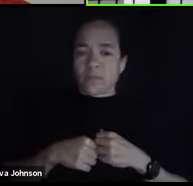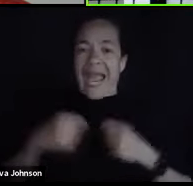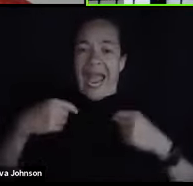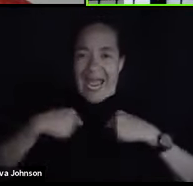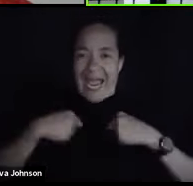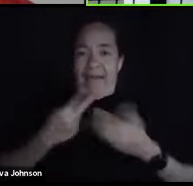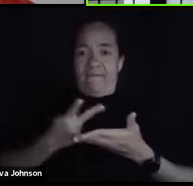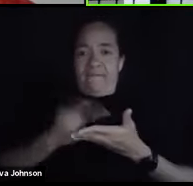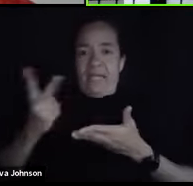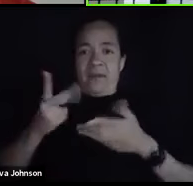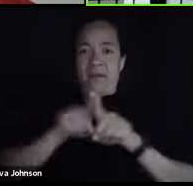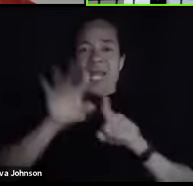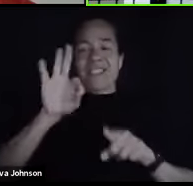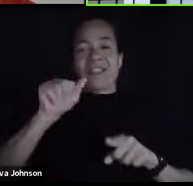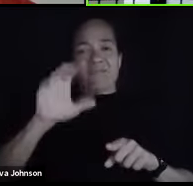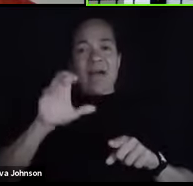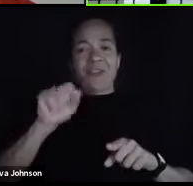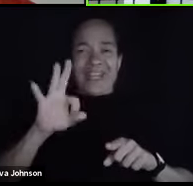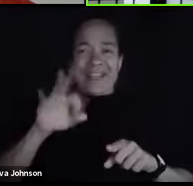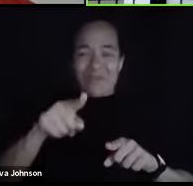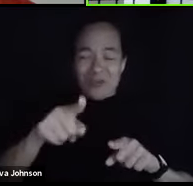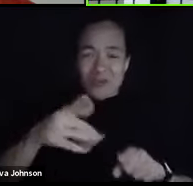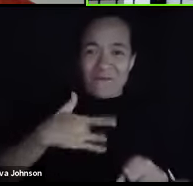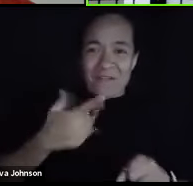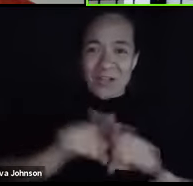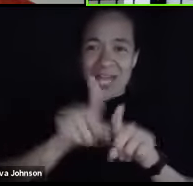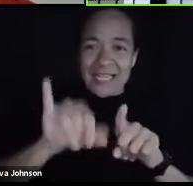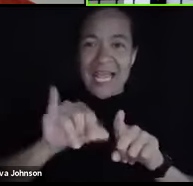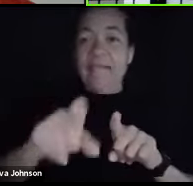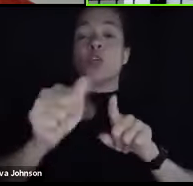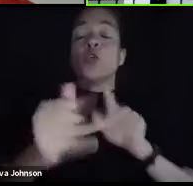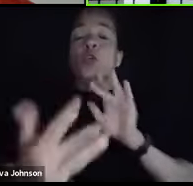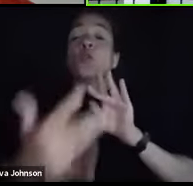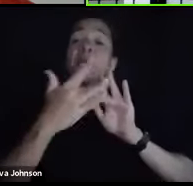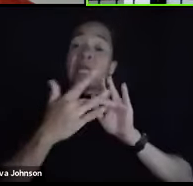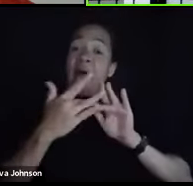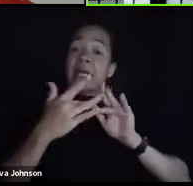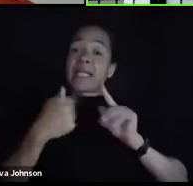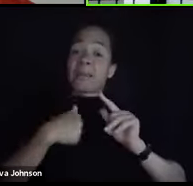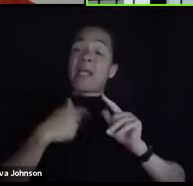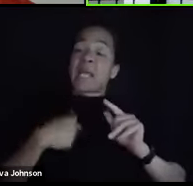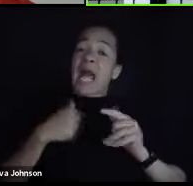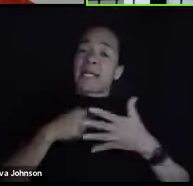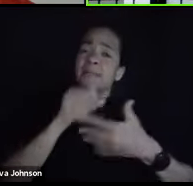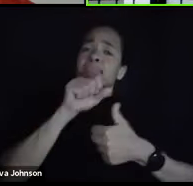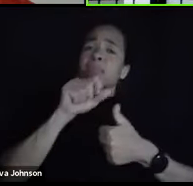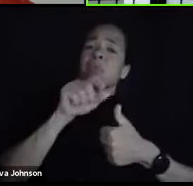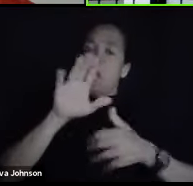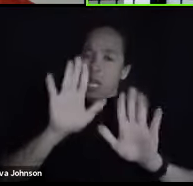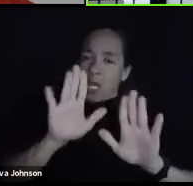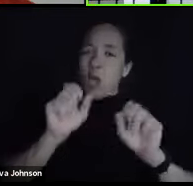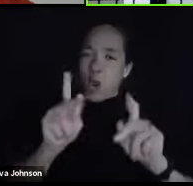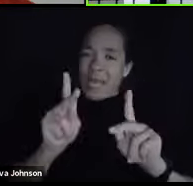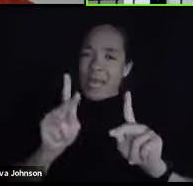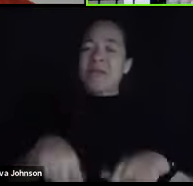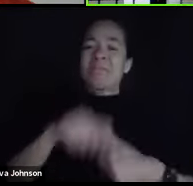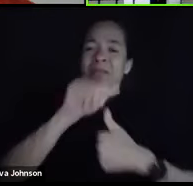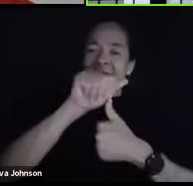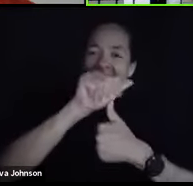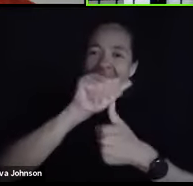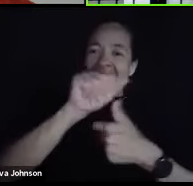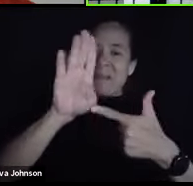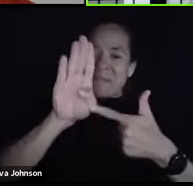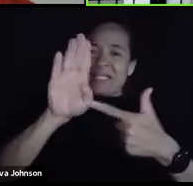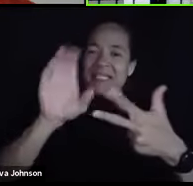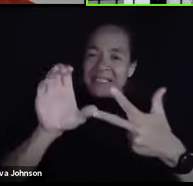always contact me, for example, and I can say do A, B, C, or D, but you have to realize, and someone said the number